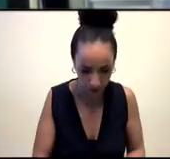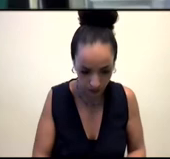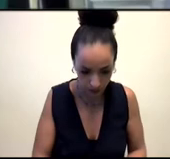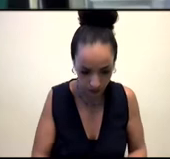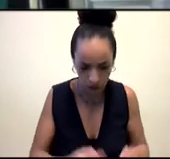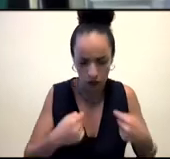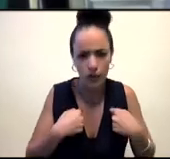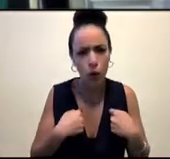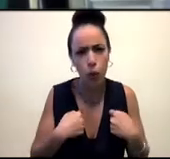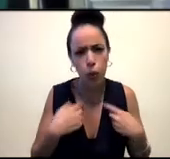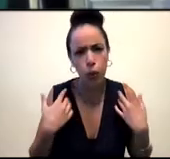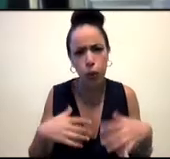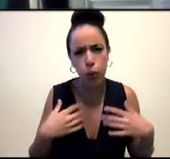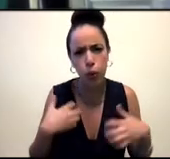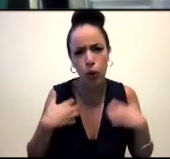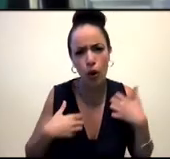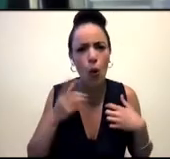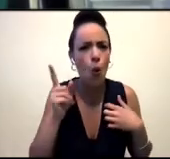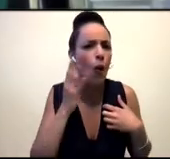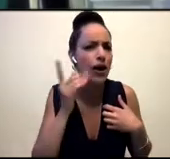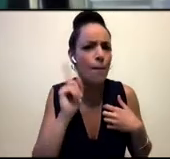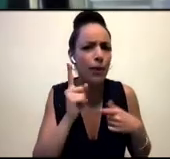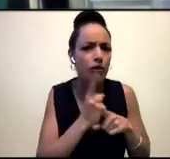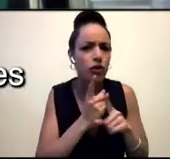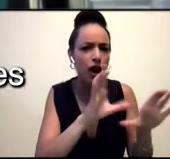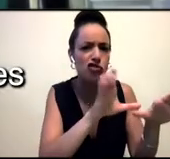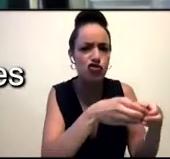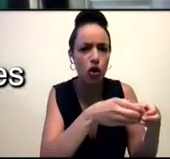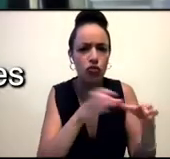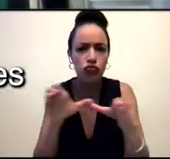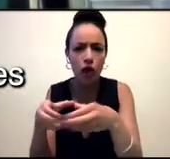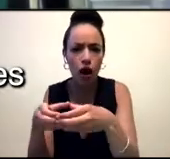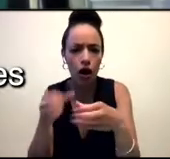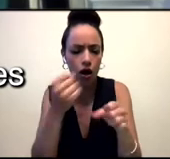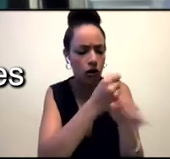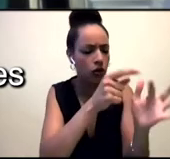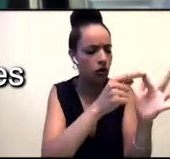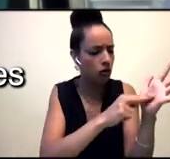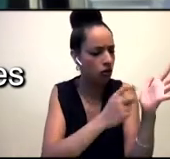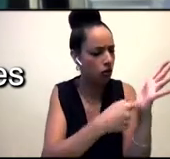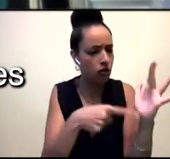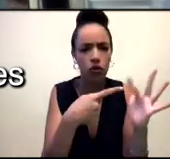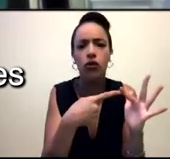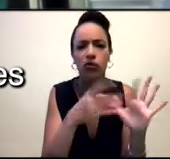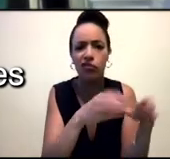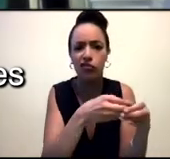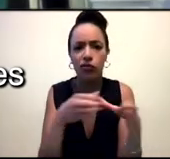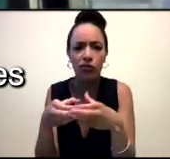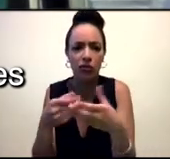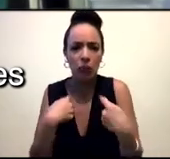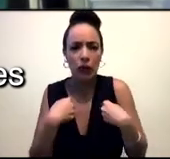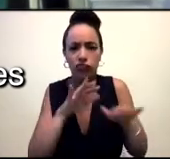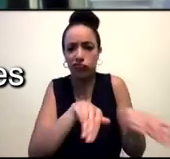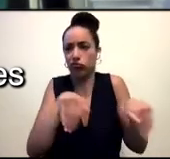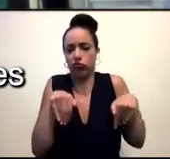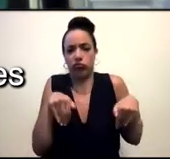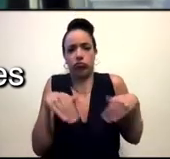interesting when people talk about genre because I don't really see it. Like it's just something where I'm like, I'm here to tell certain stories